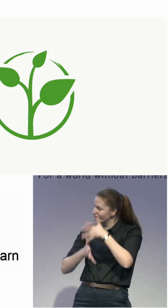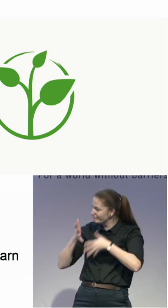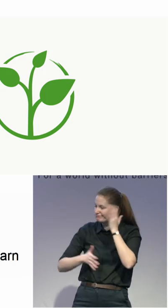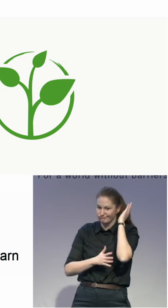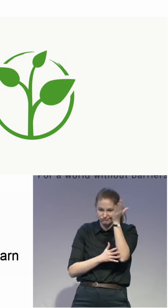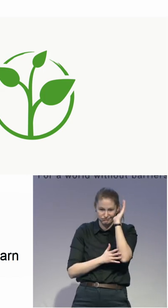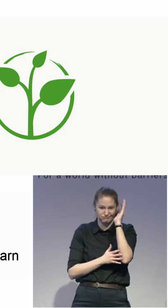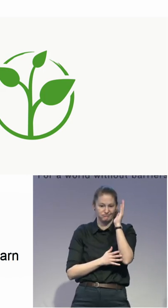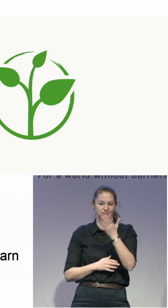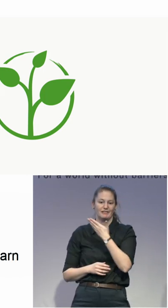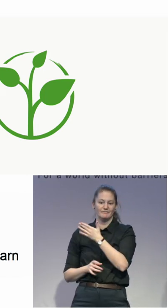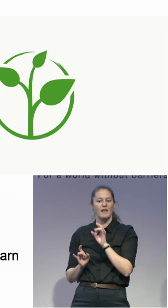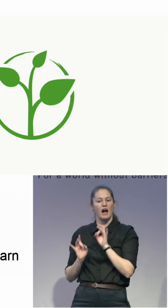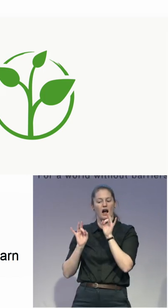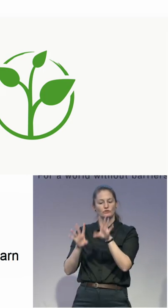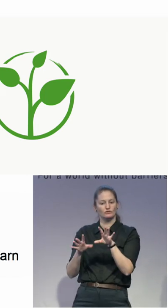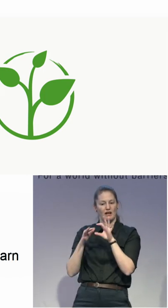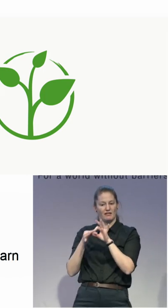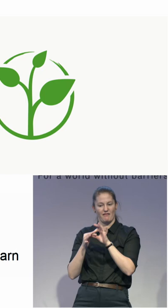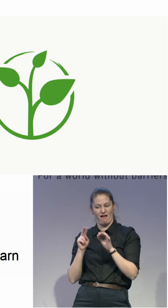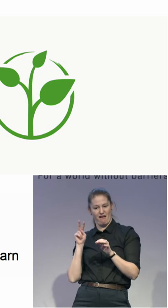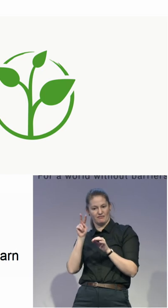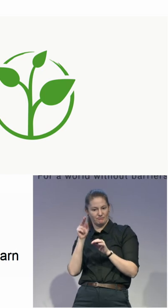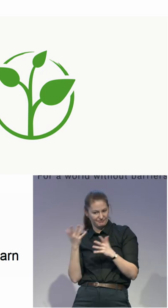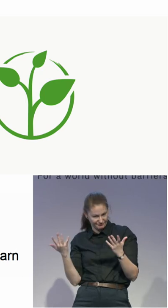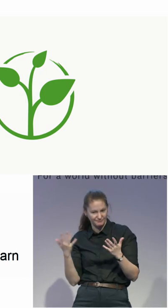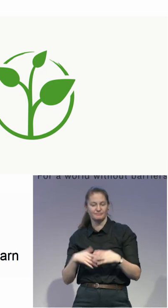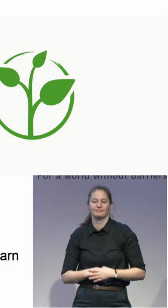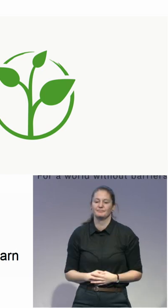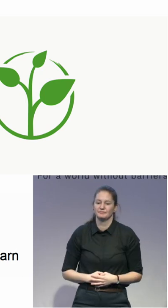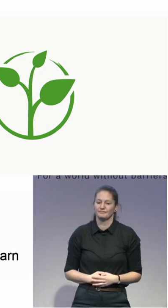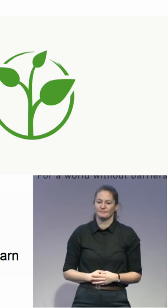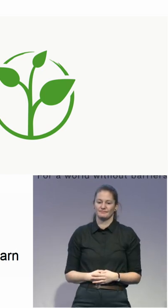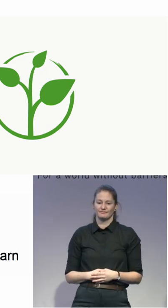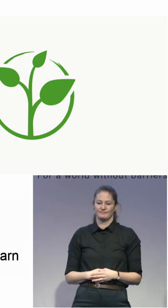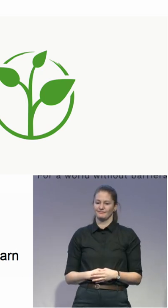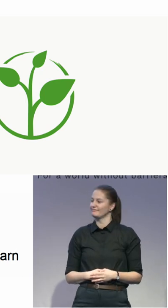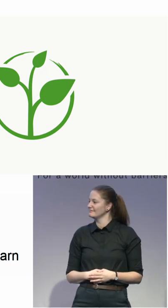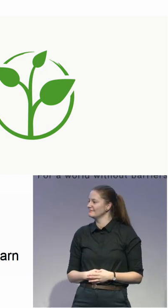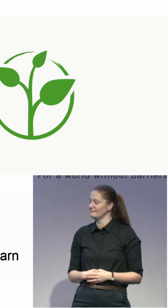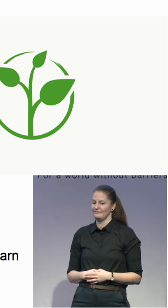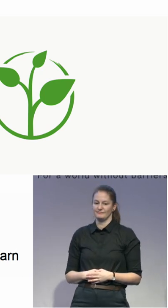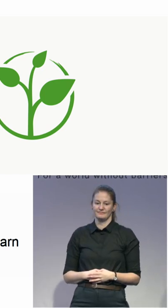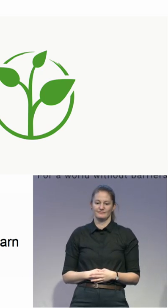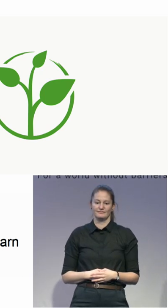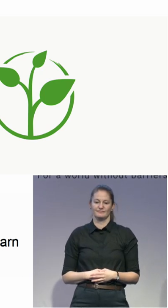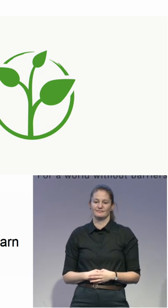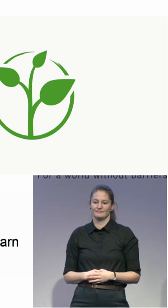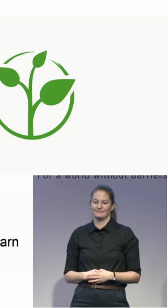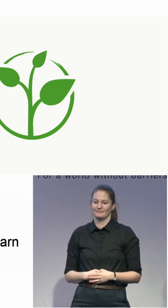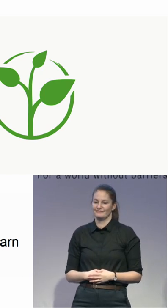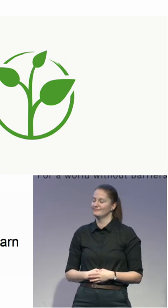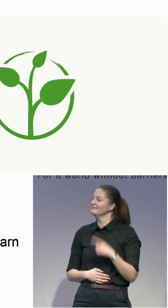And talking about picture, I would like to ask my colleague Petra now to present the last continent